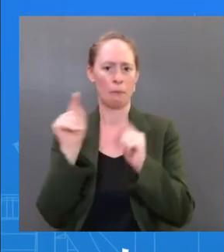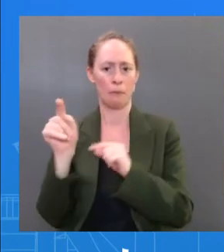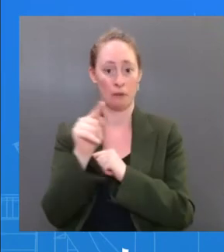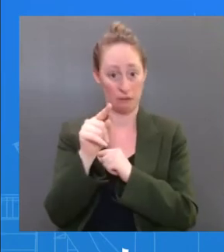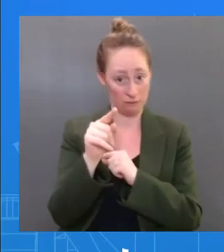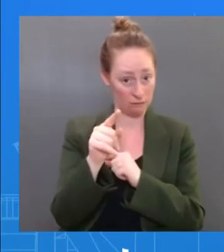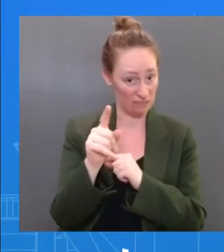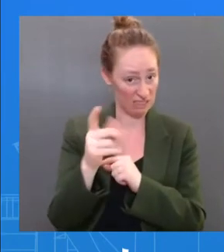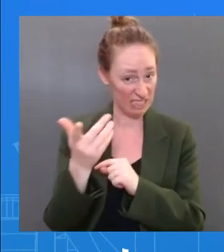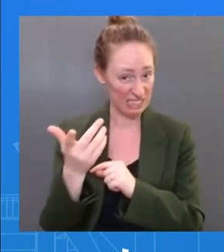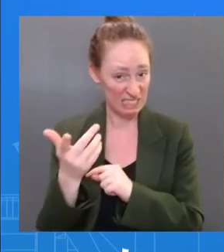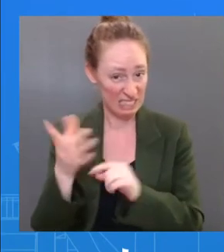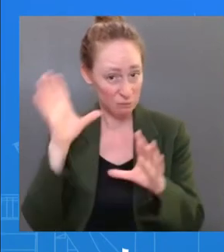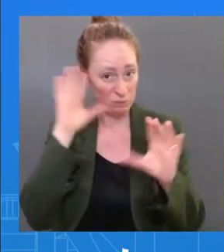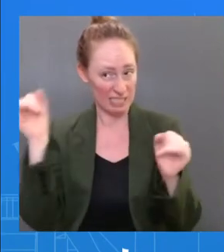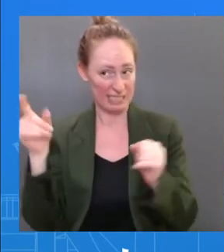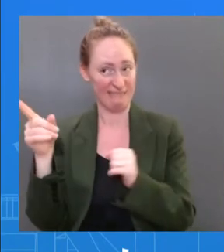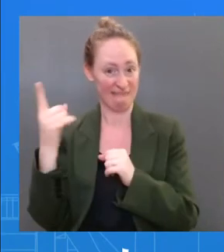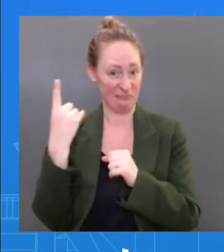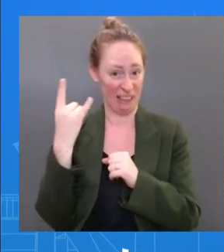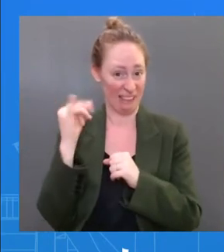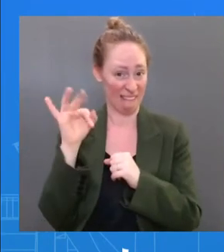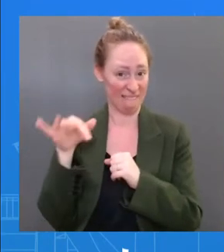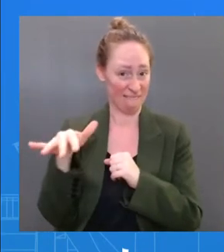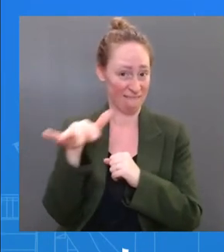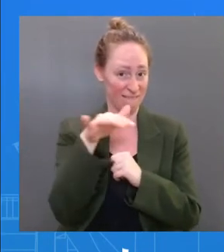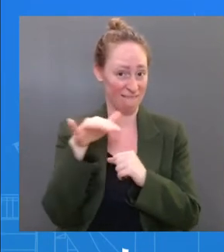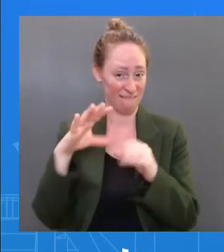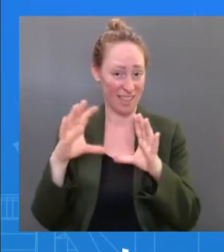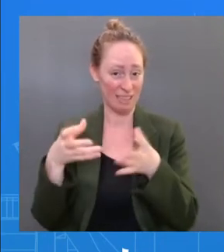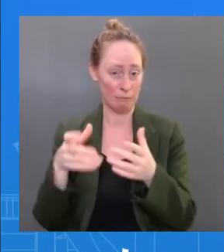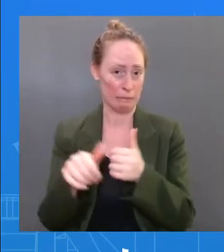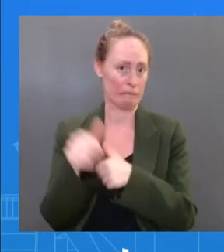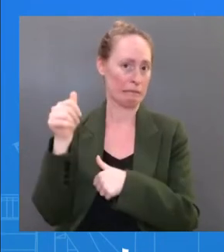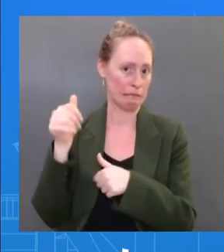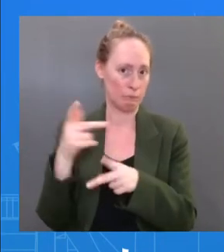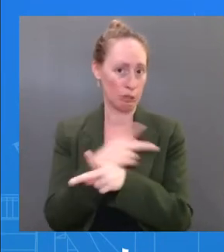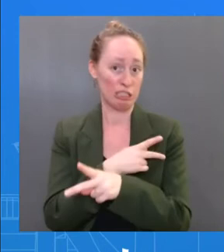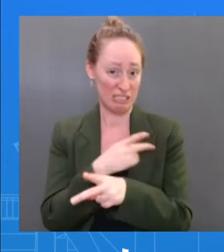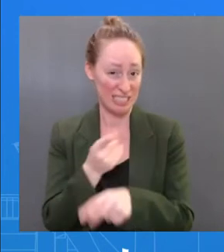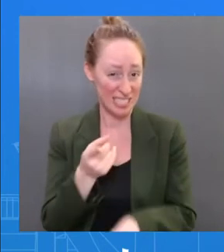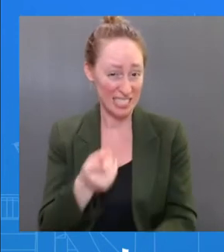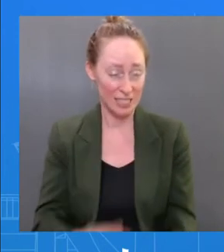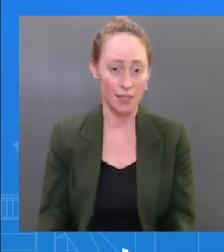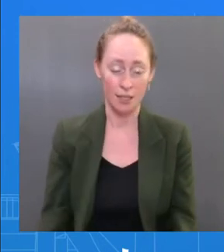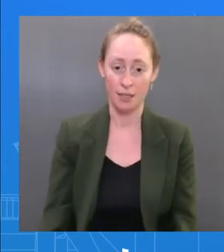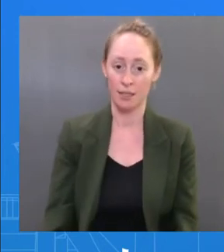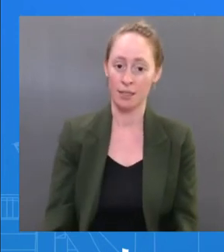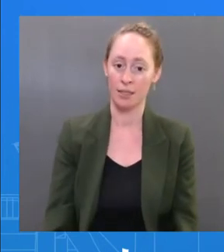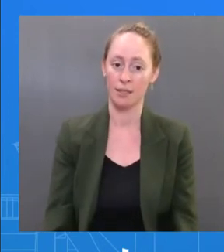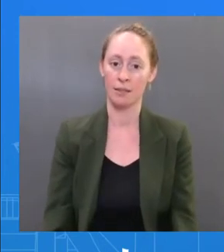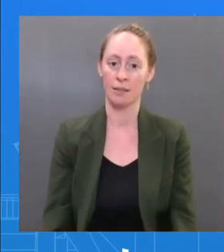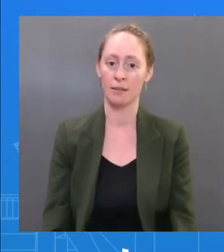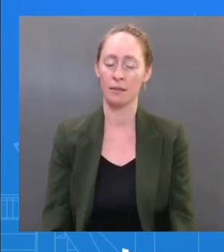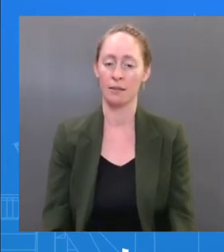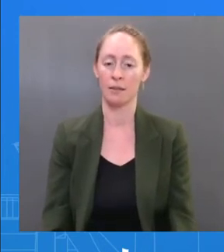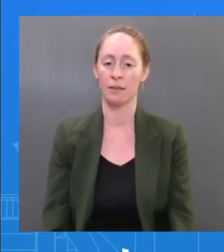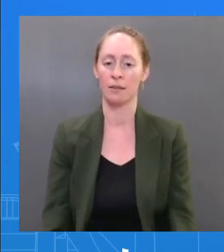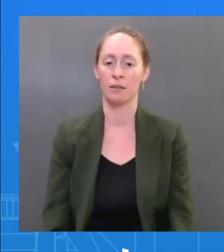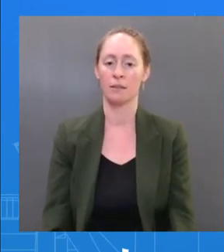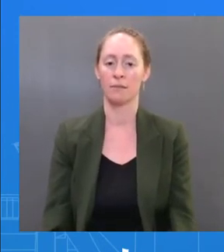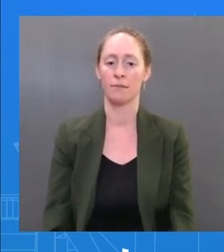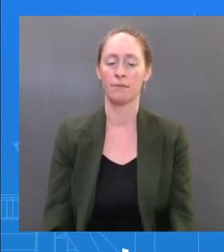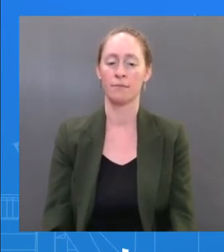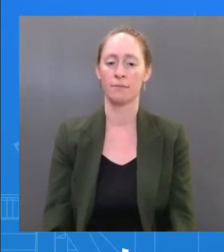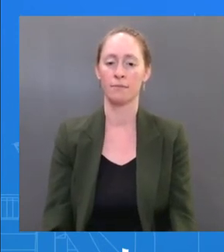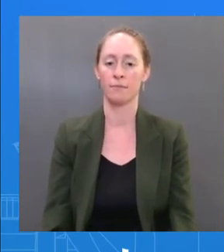if you look at the EUA of the FDA, then it links to a CDC website that gives you what are the risk factors.